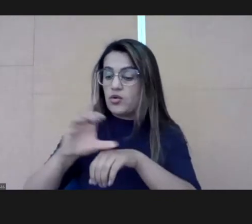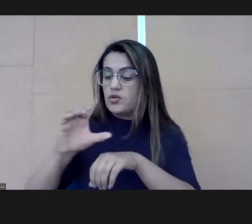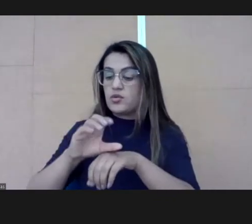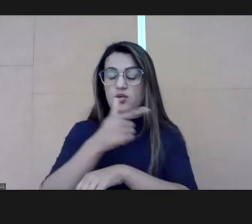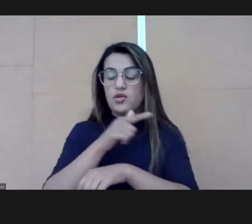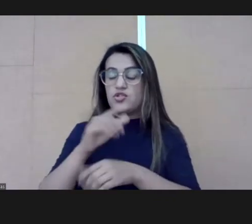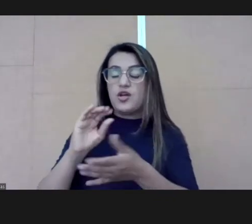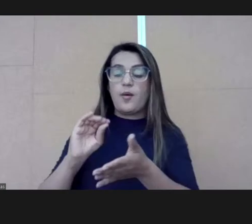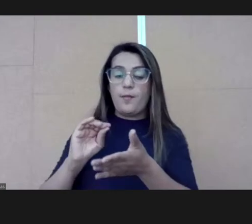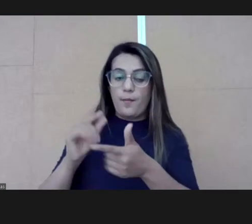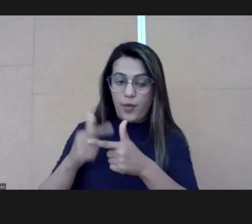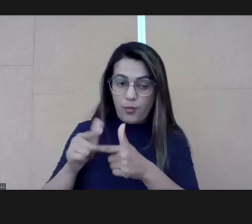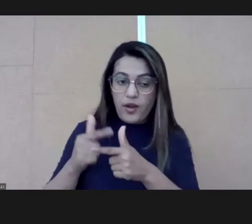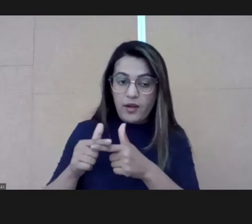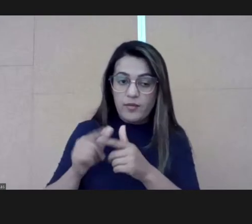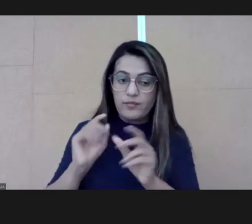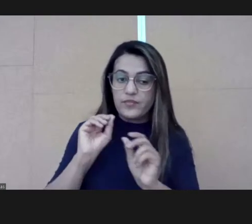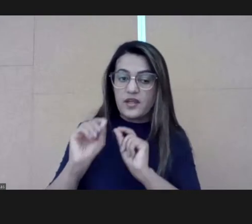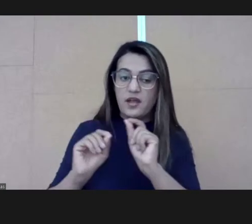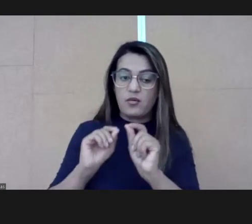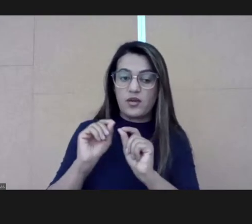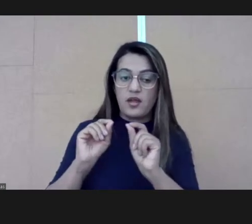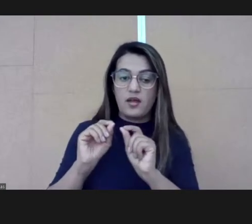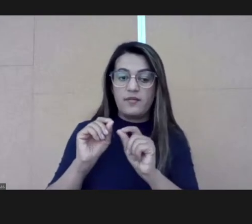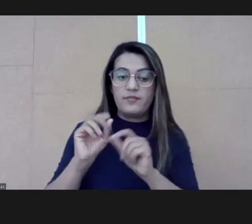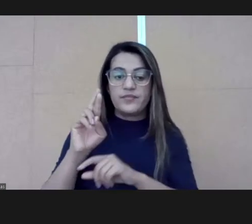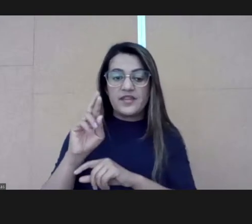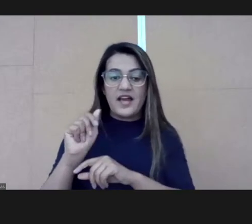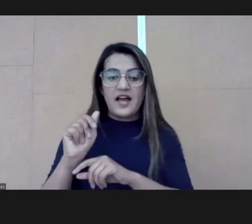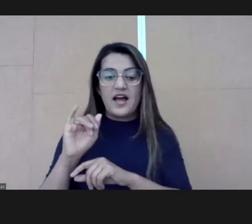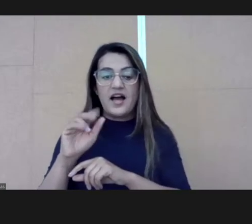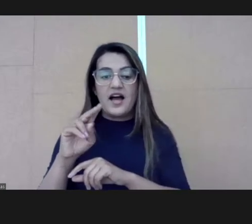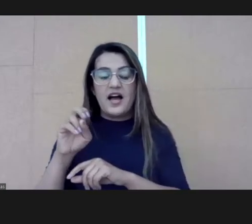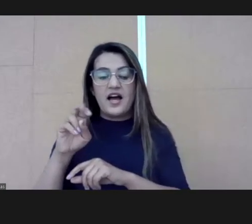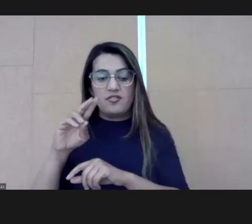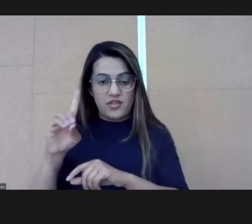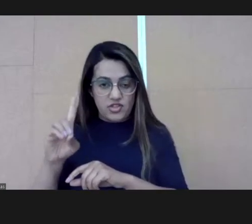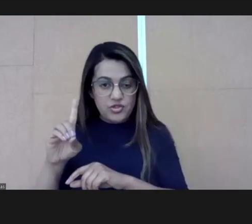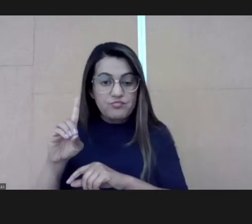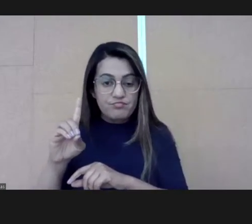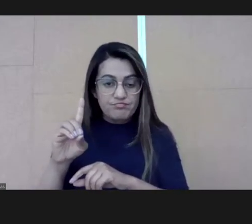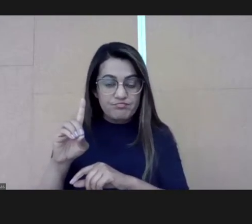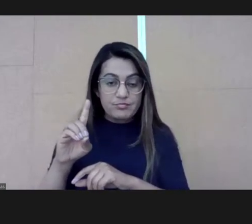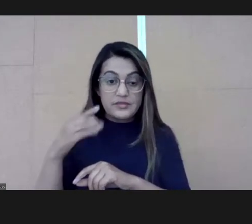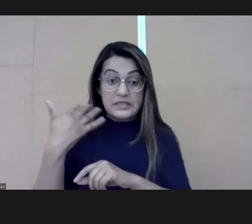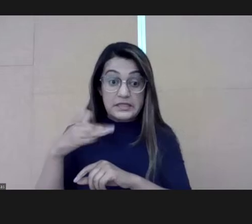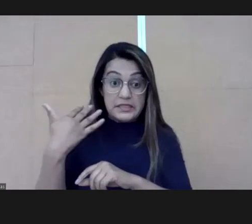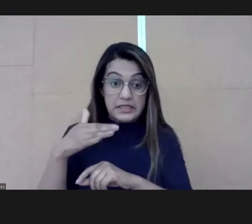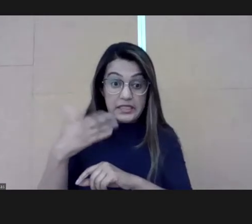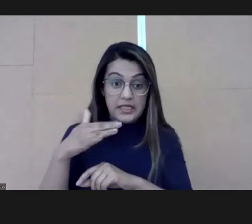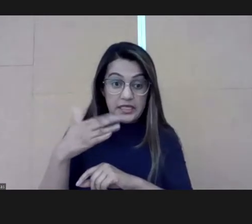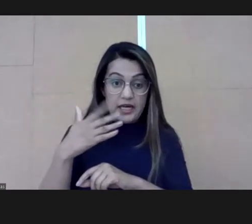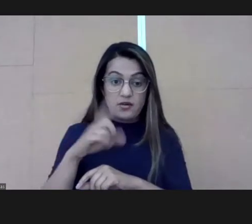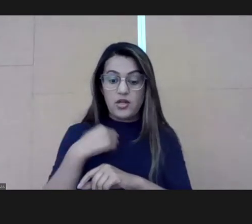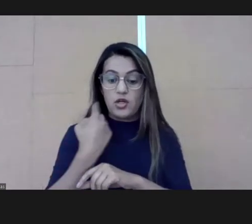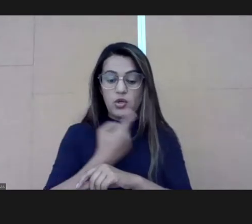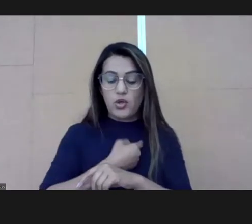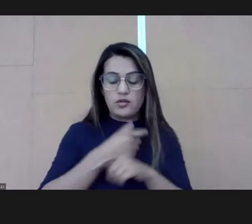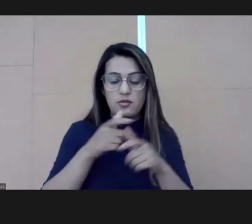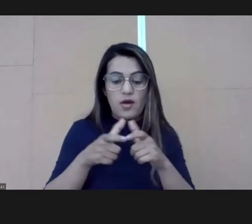courses, we had a problem. We couldn't offer Harvard forever. It was more than one million reais.